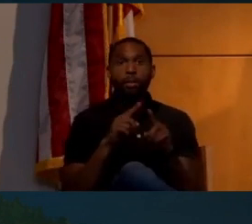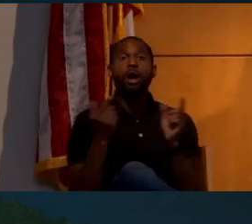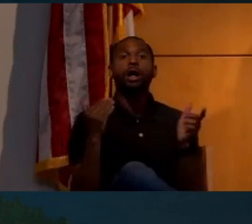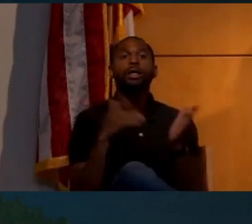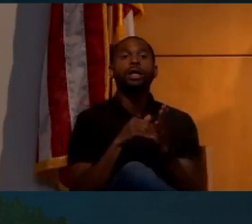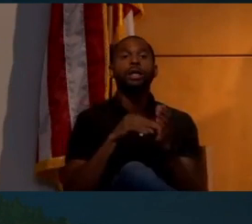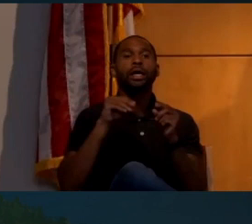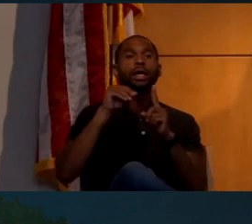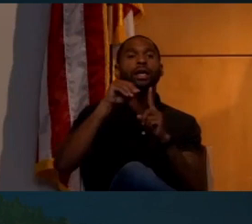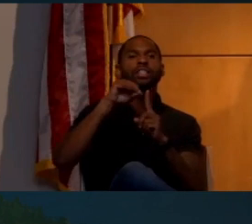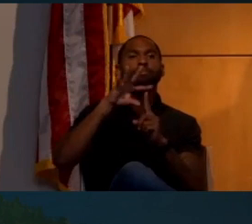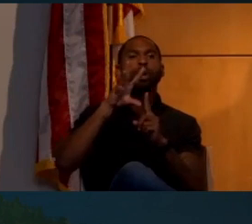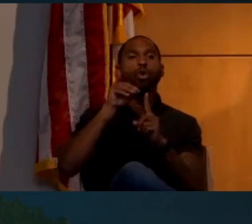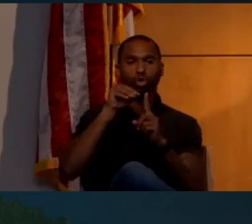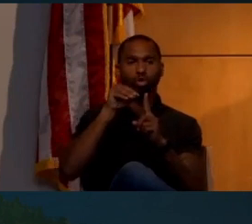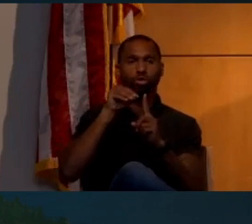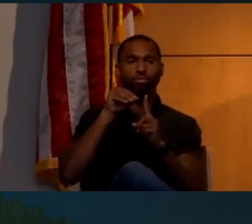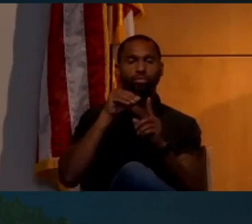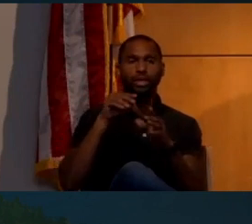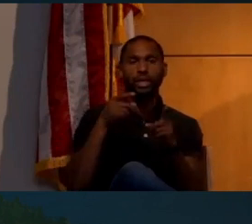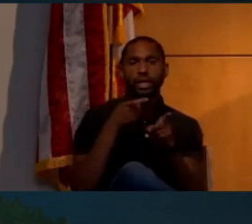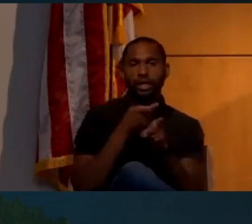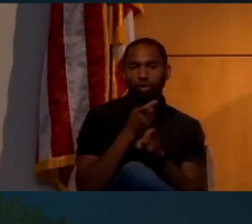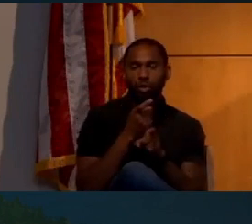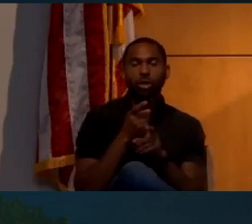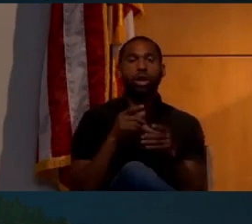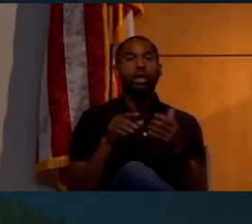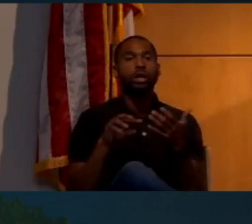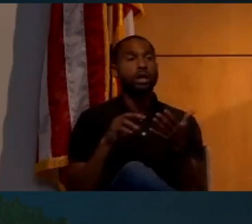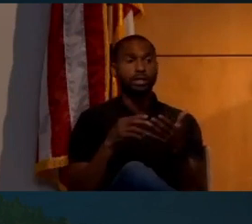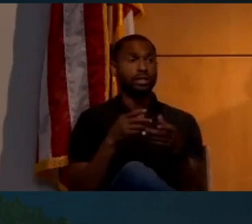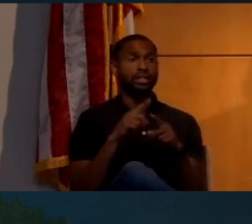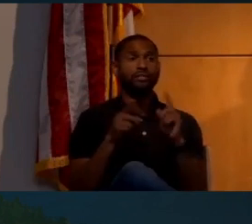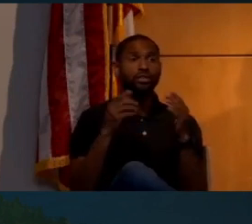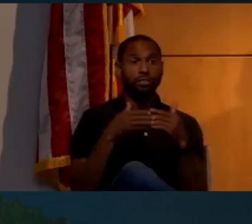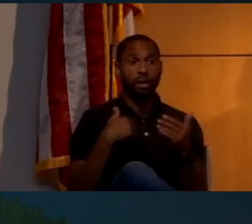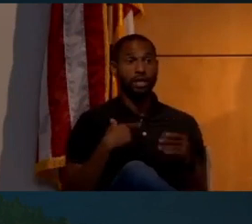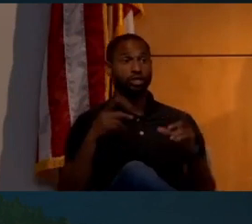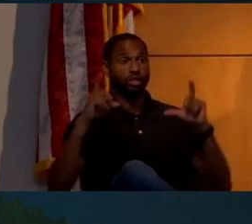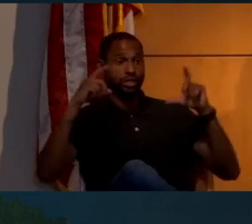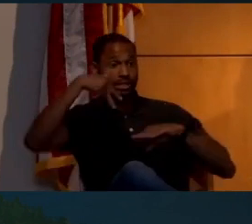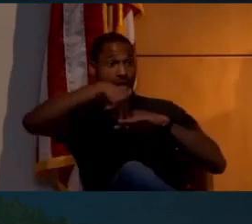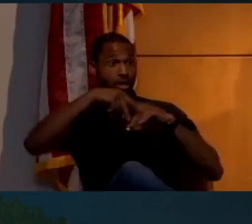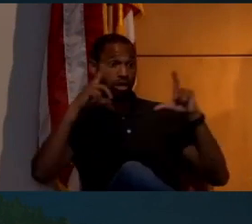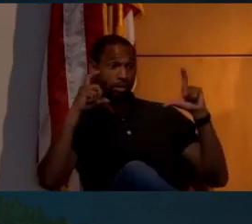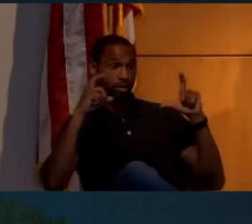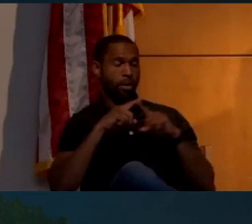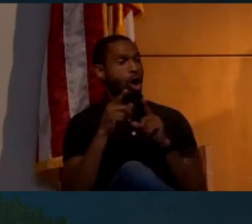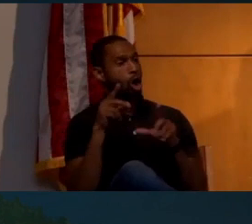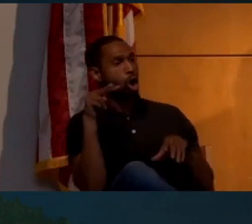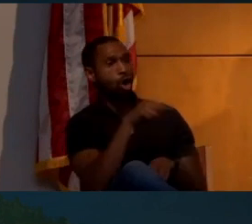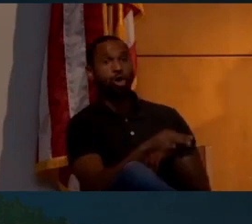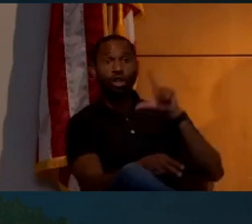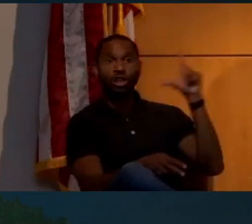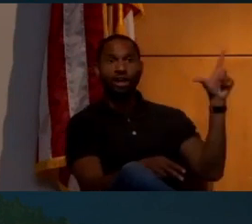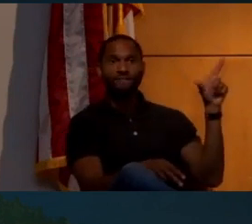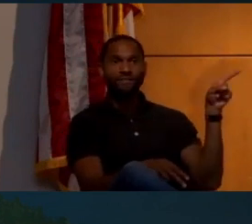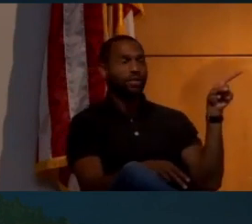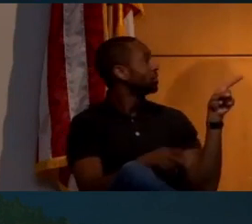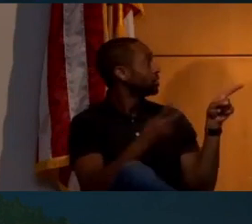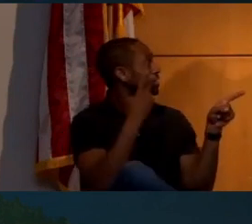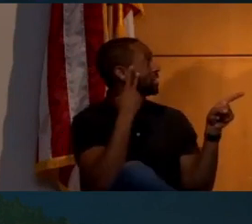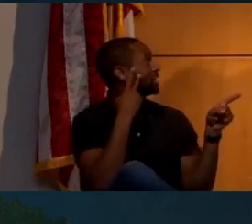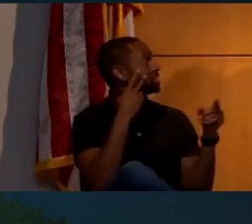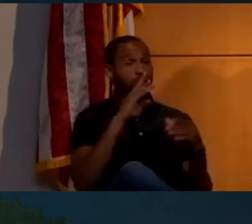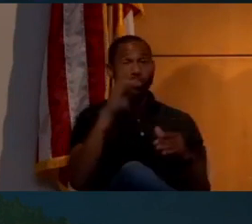exposure issue here. This is a photograph, which is different than actually standing and being there. But again, look on the left and you can see his